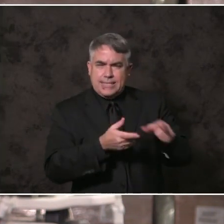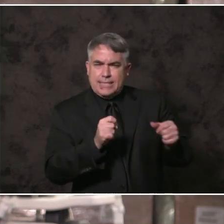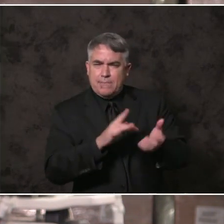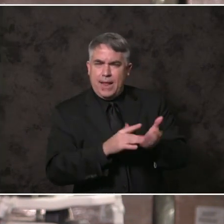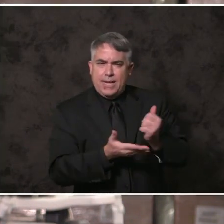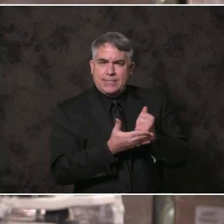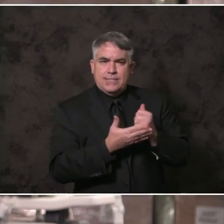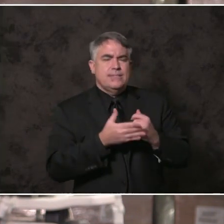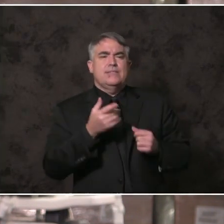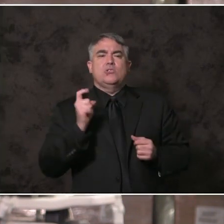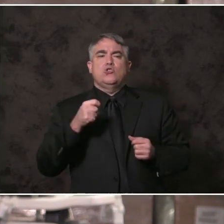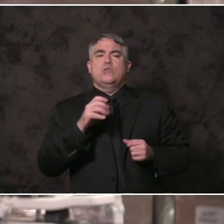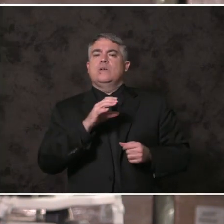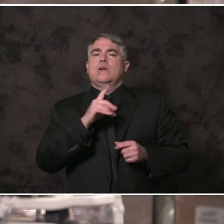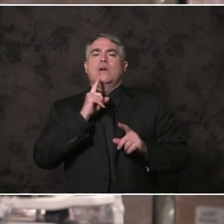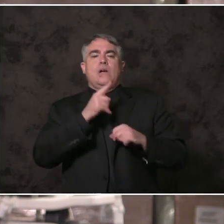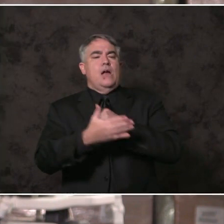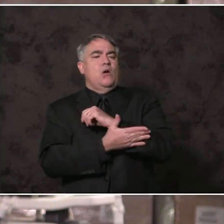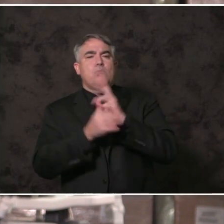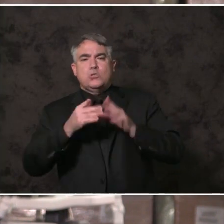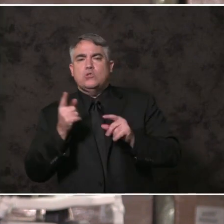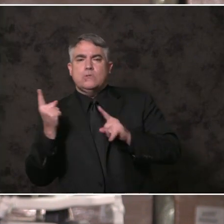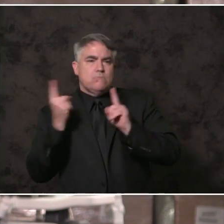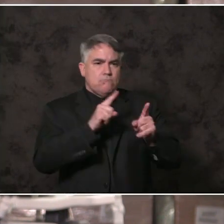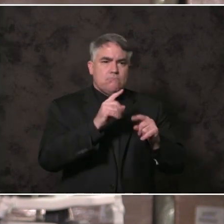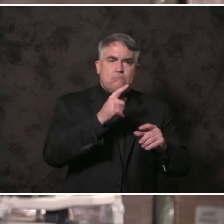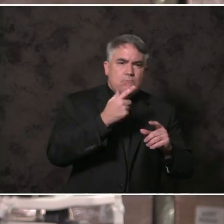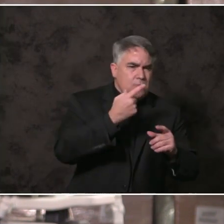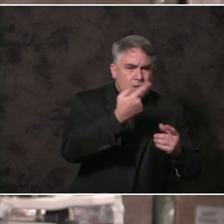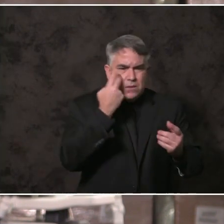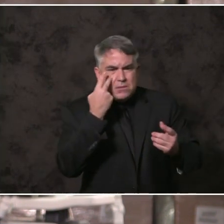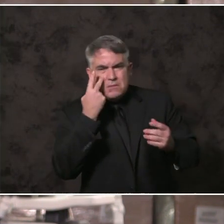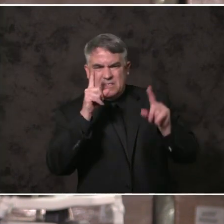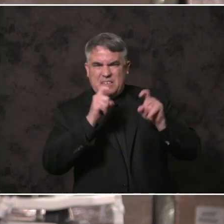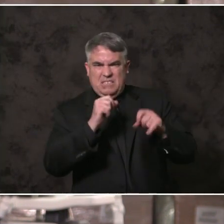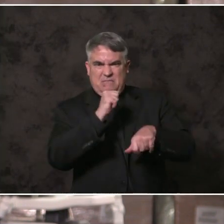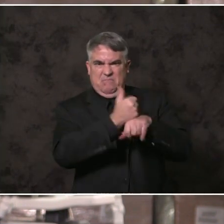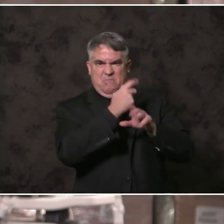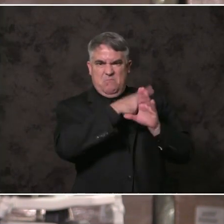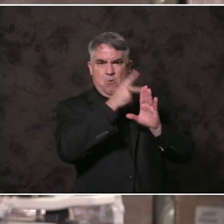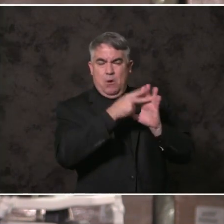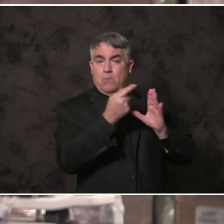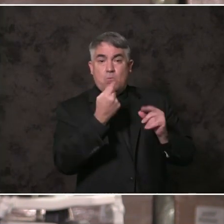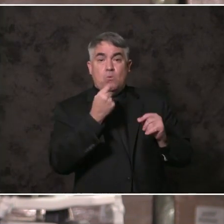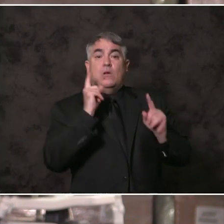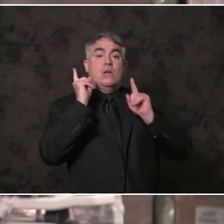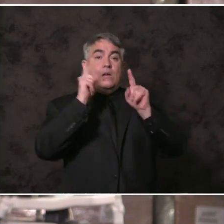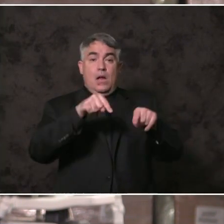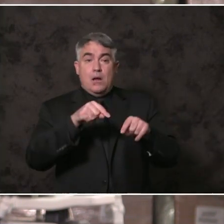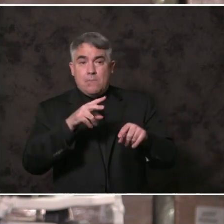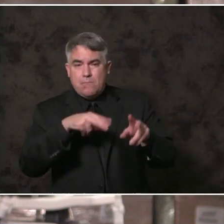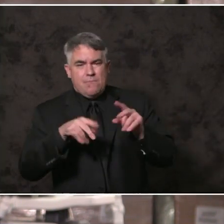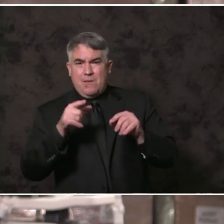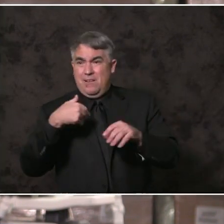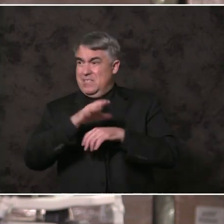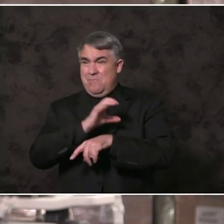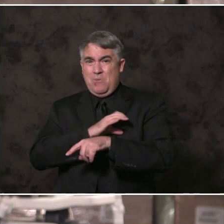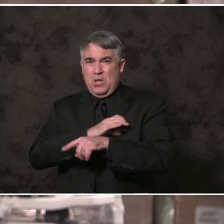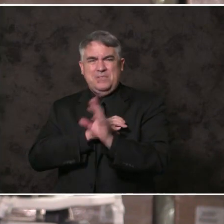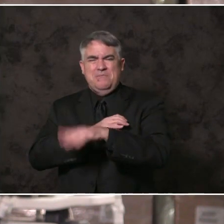response teams begun as a pilot program in North County are replacing cops with clinicians on behavioral health calls.